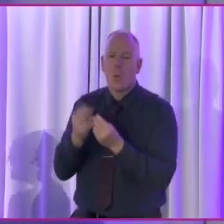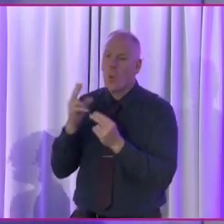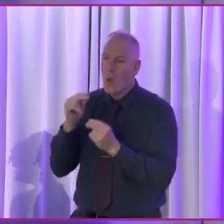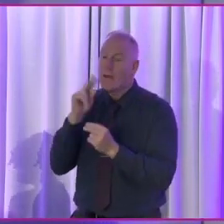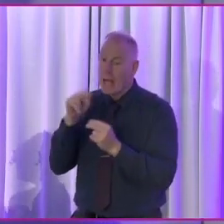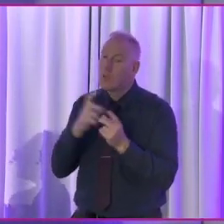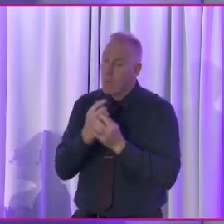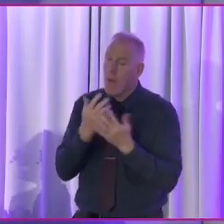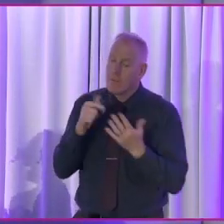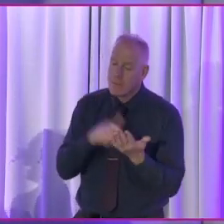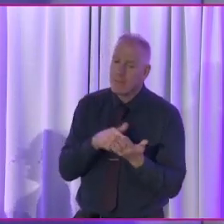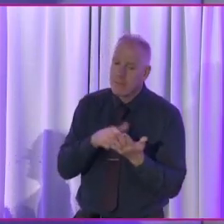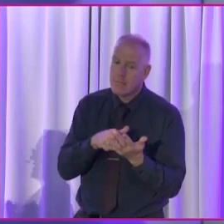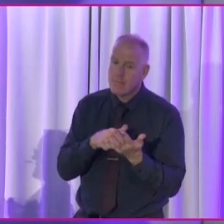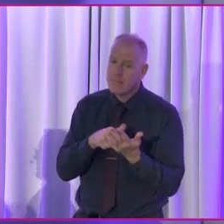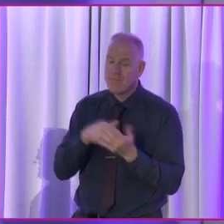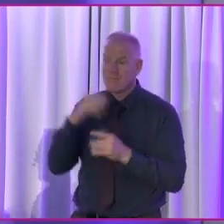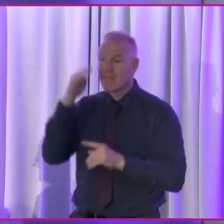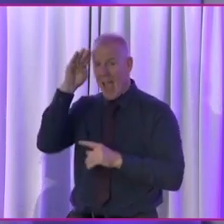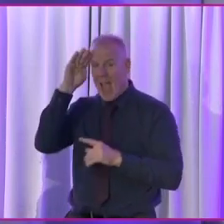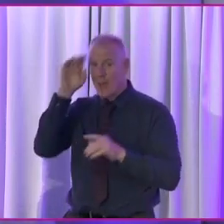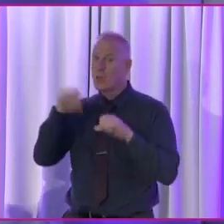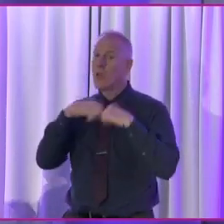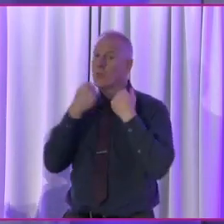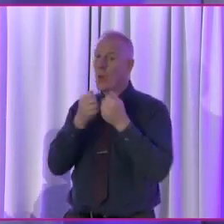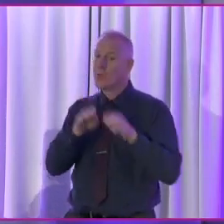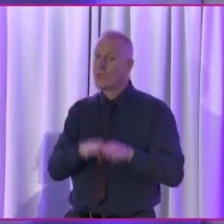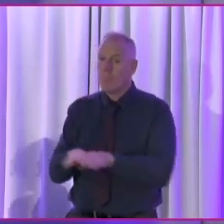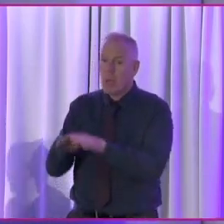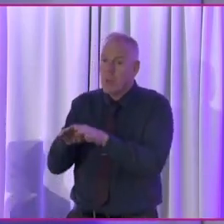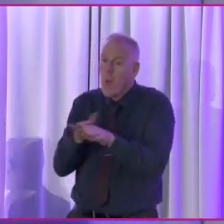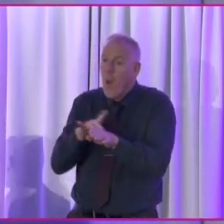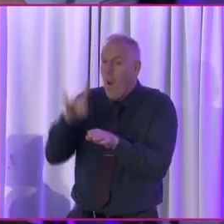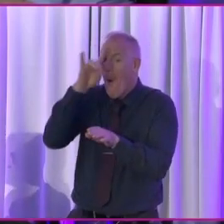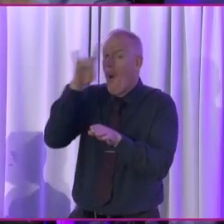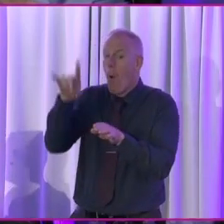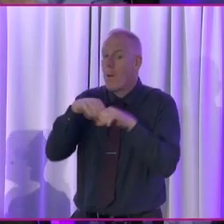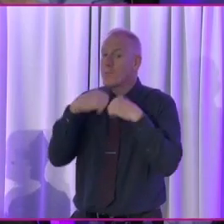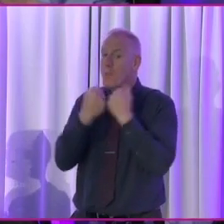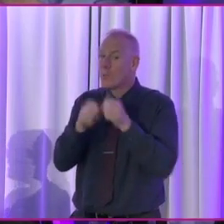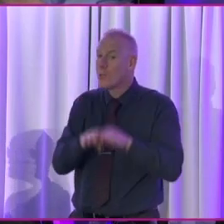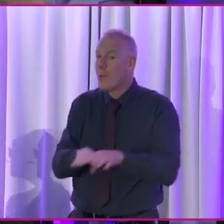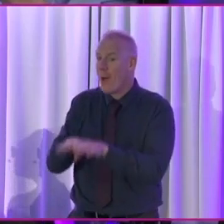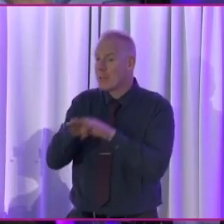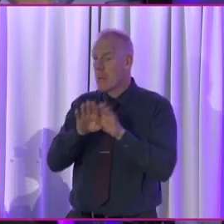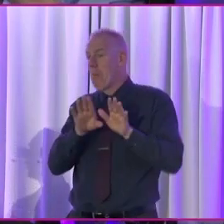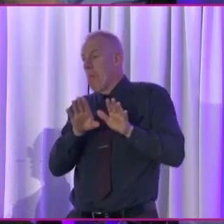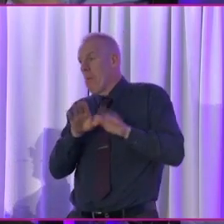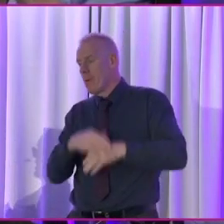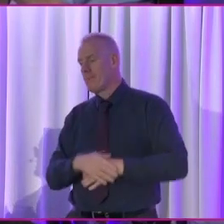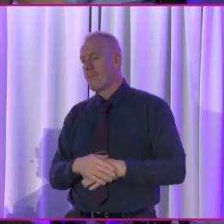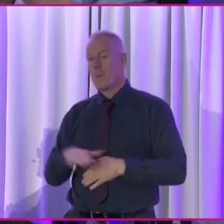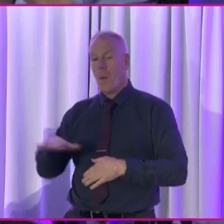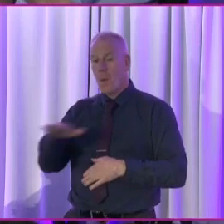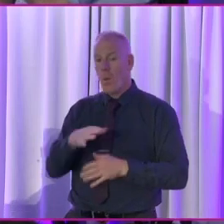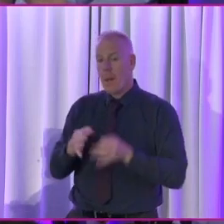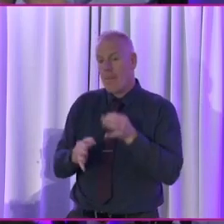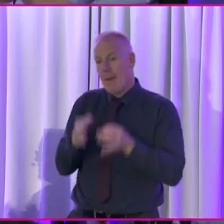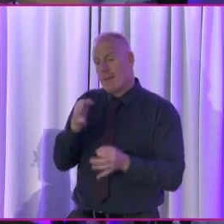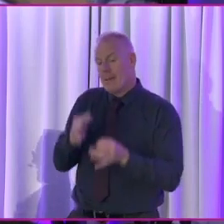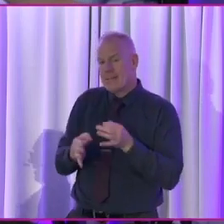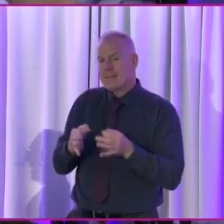lot. And Ireland is a social democracy. Or I hope it's a social democracy. And like I said, local politics